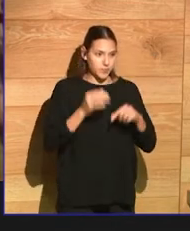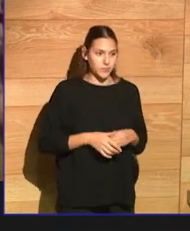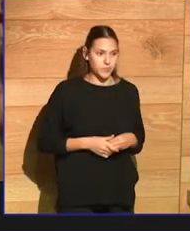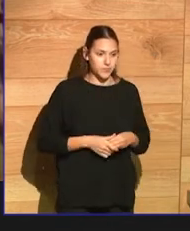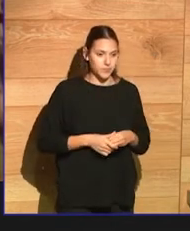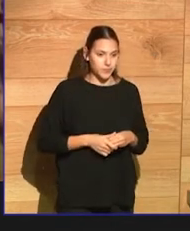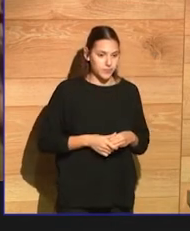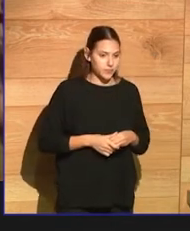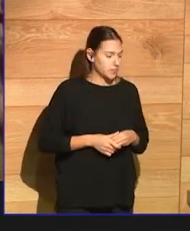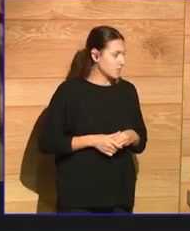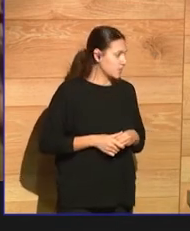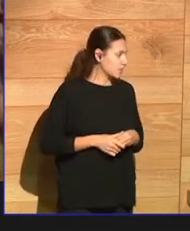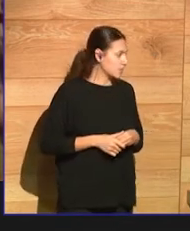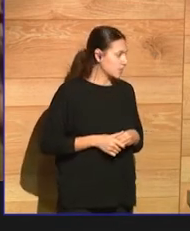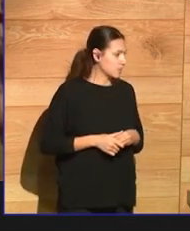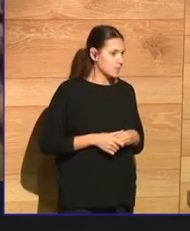character?